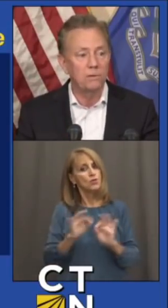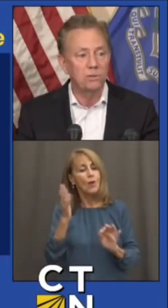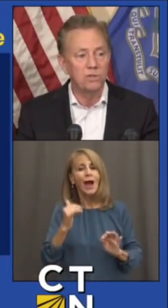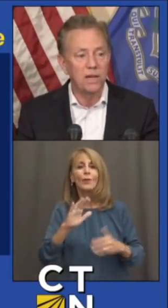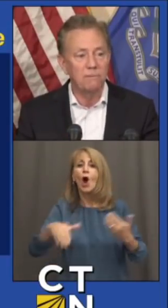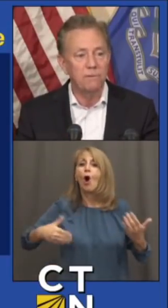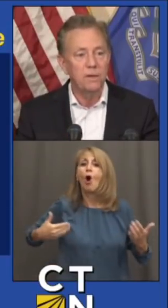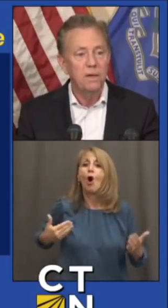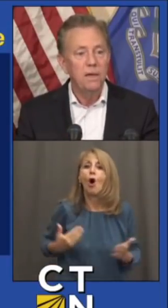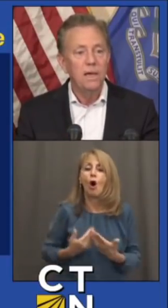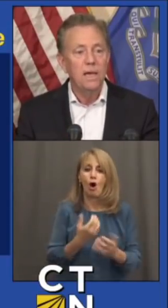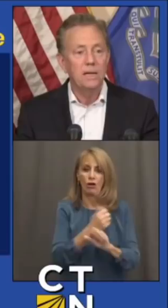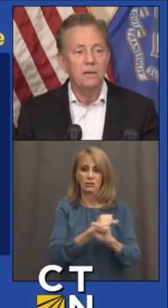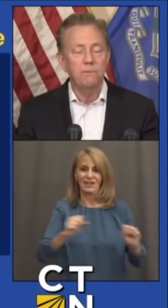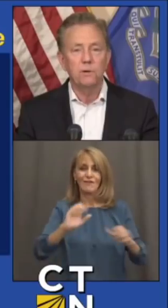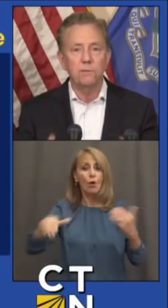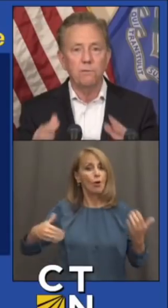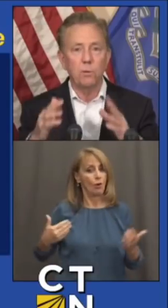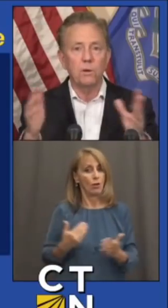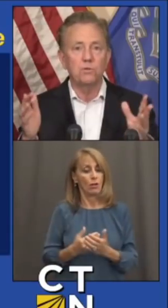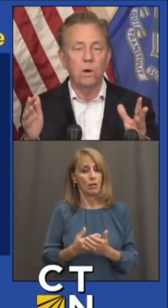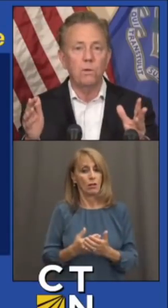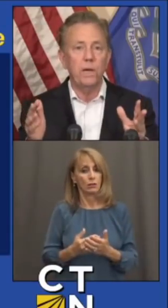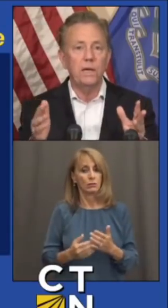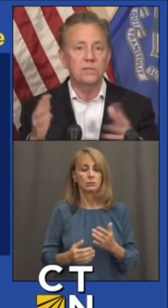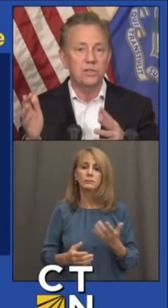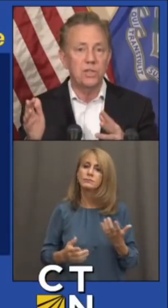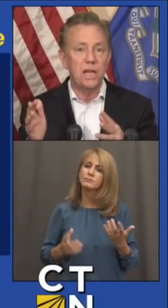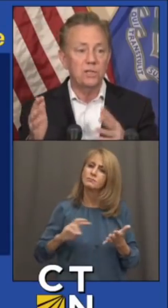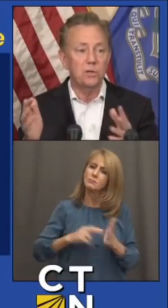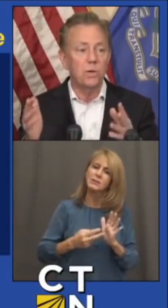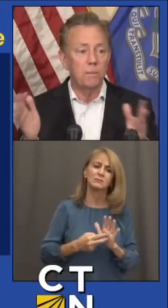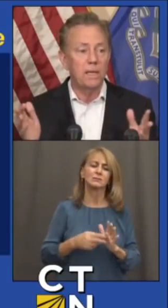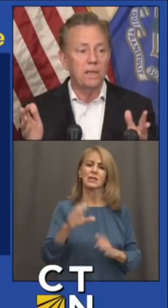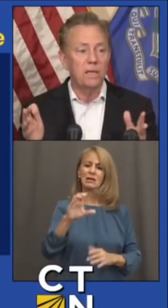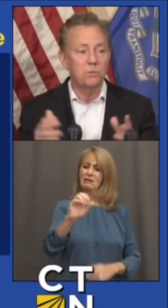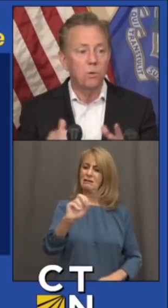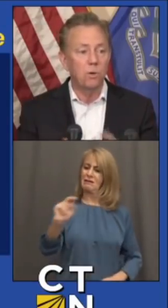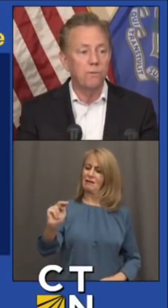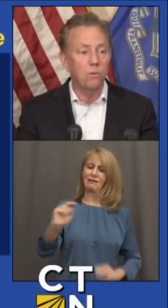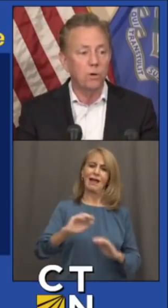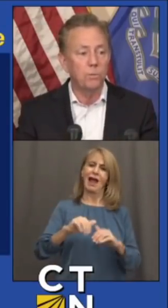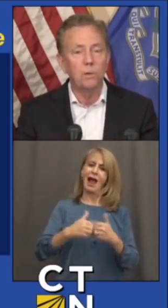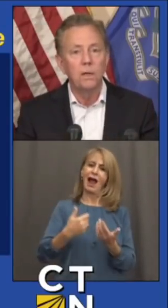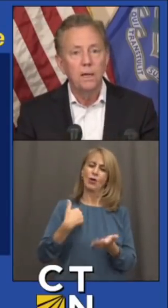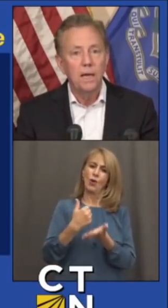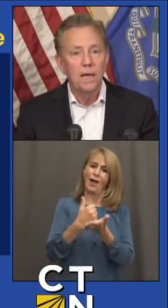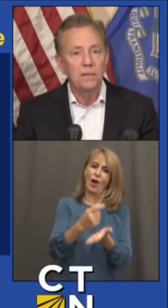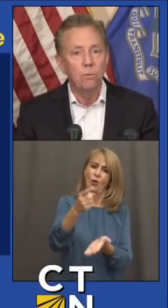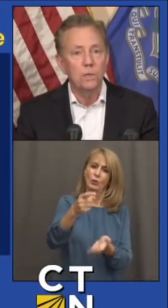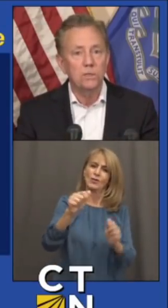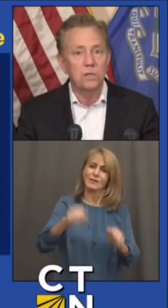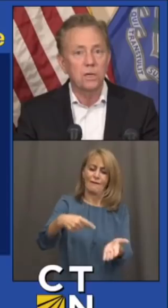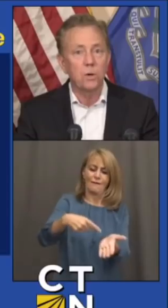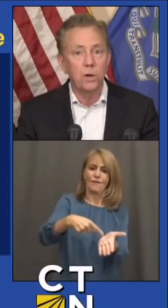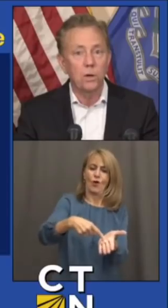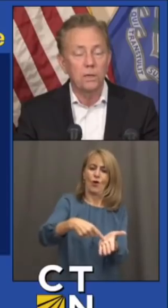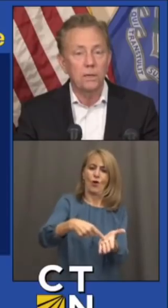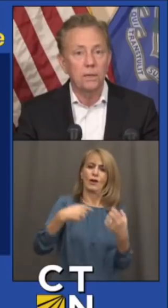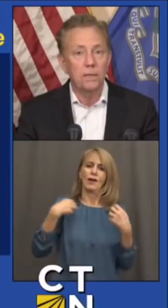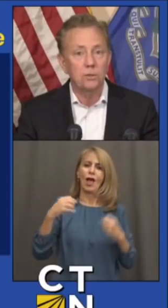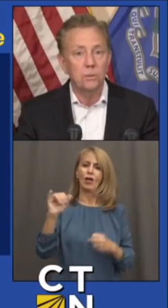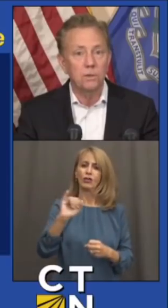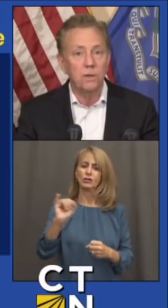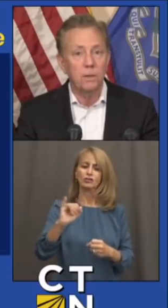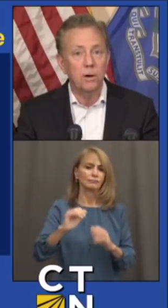around you safe. And first and foremost, what are we as a state doing to make things more affordable? And what's going